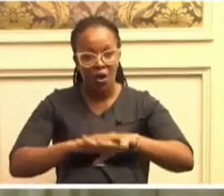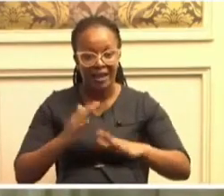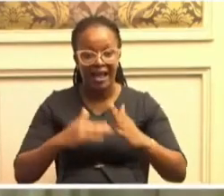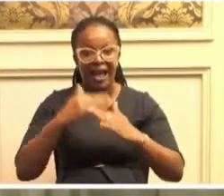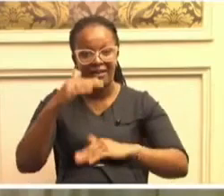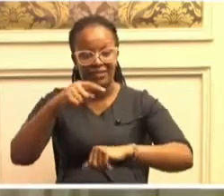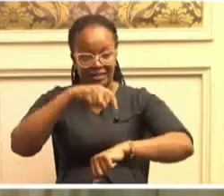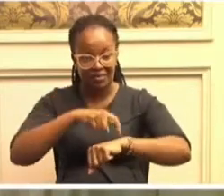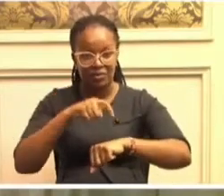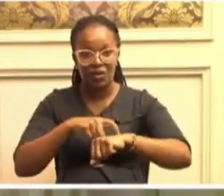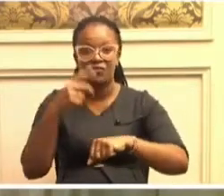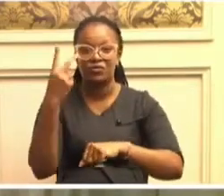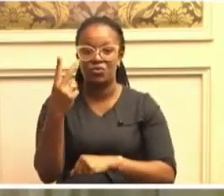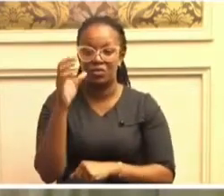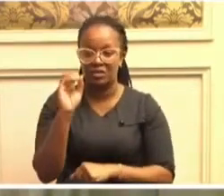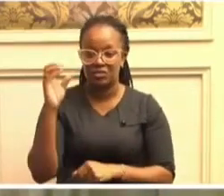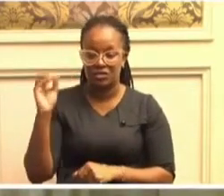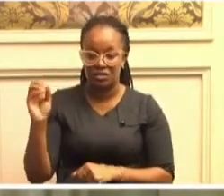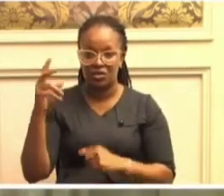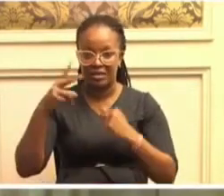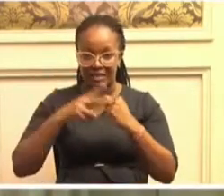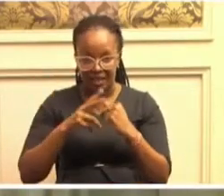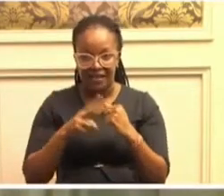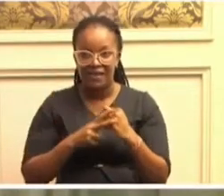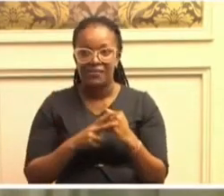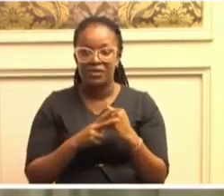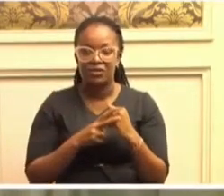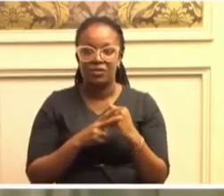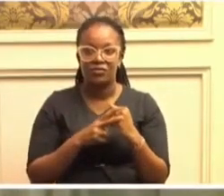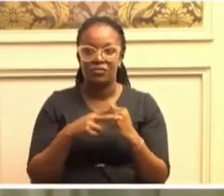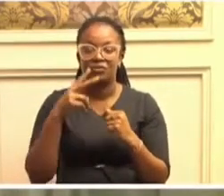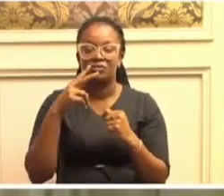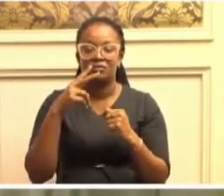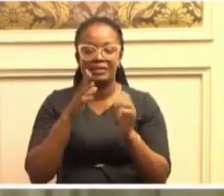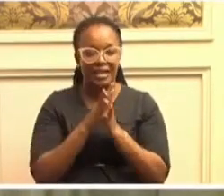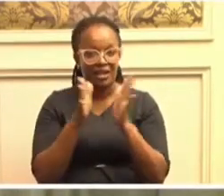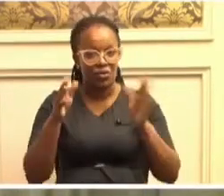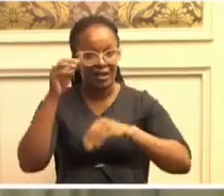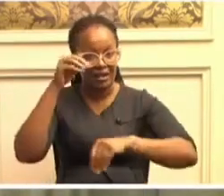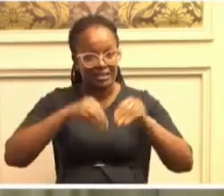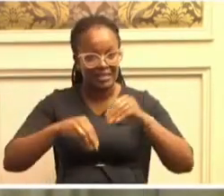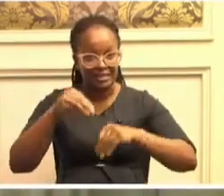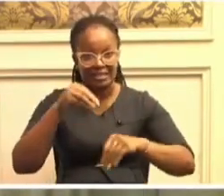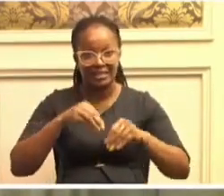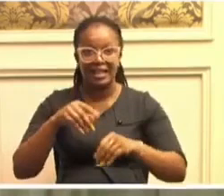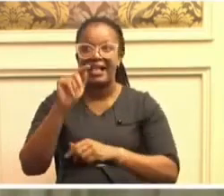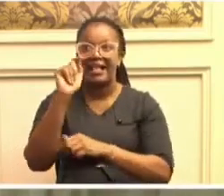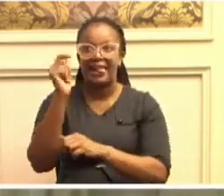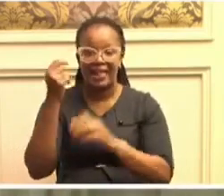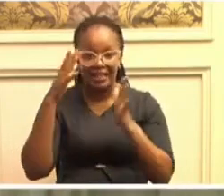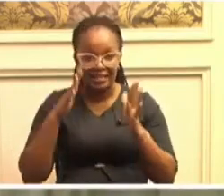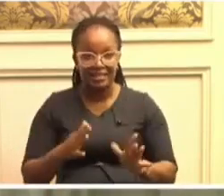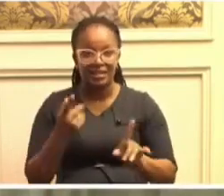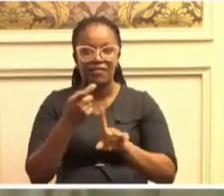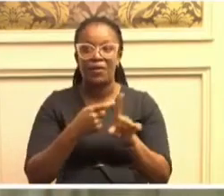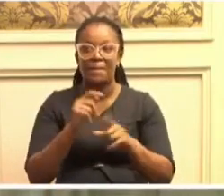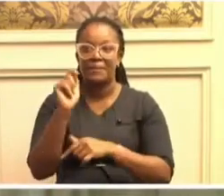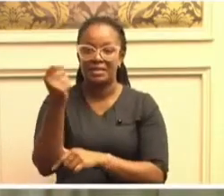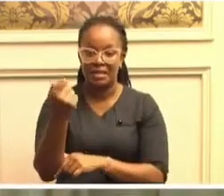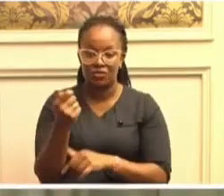of the 2007 general elections, Kenyans, from president to peasant,